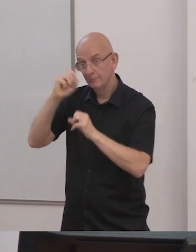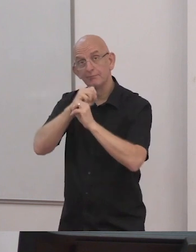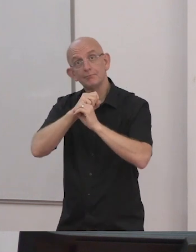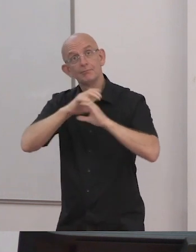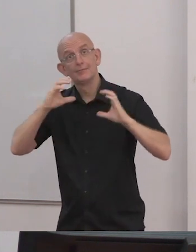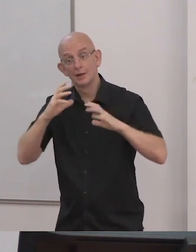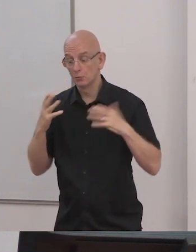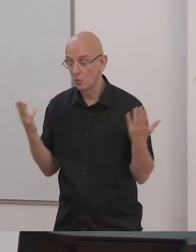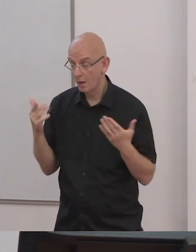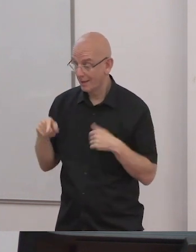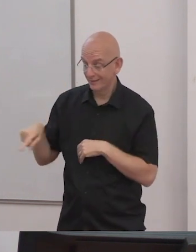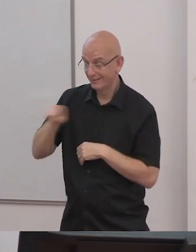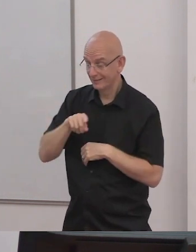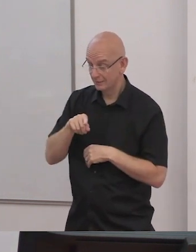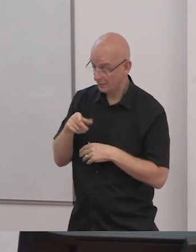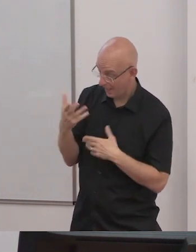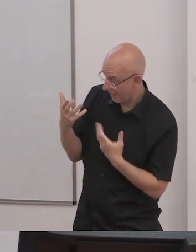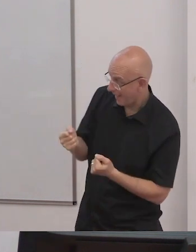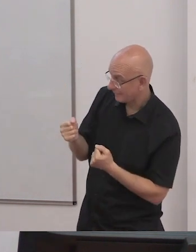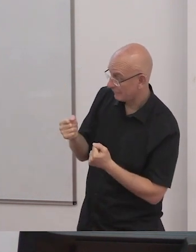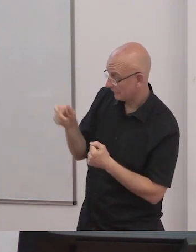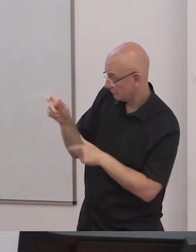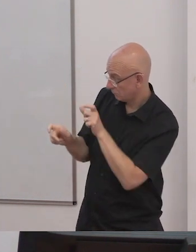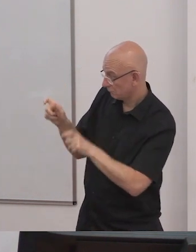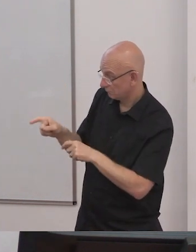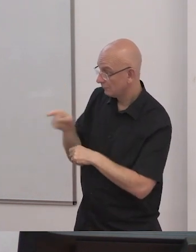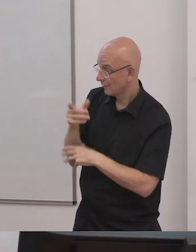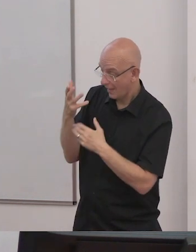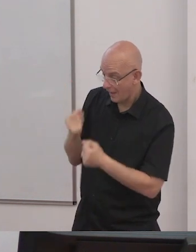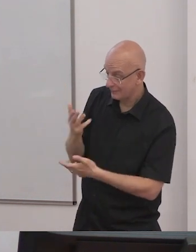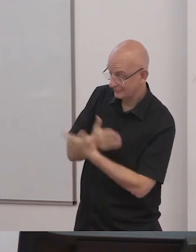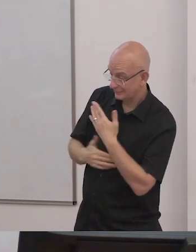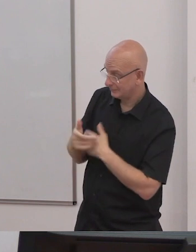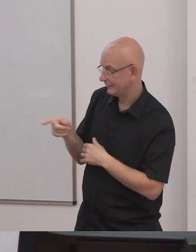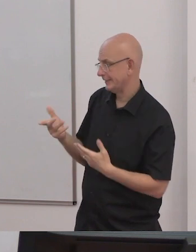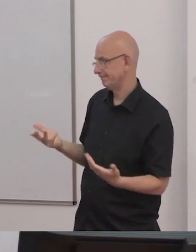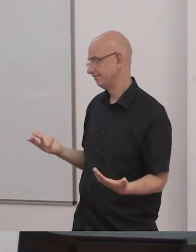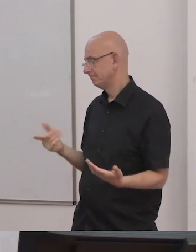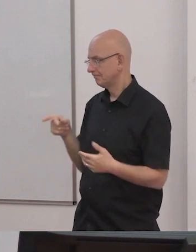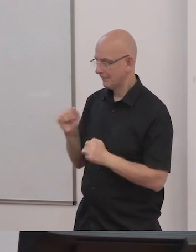cannot be accommodated in an inclusive local neighbourhood school